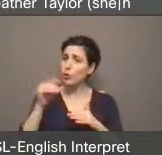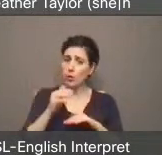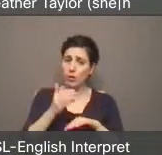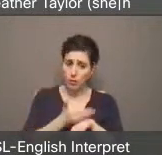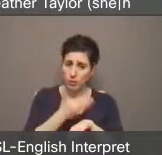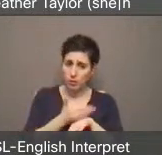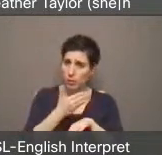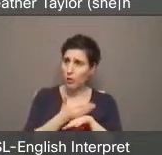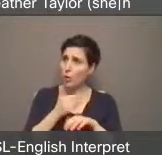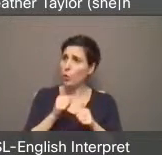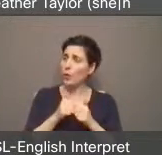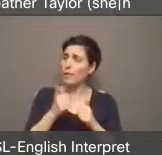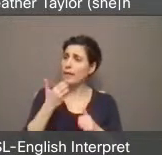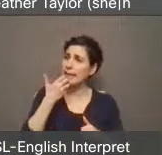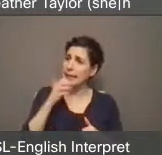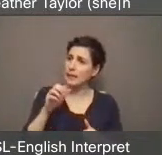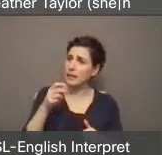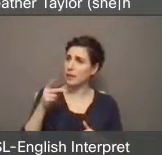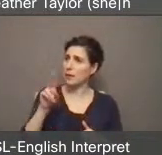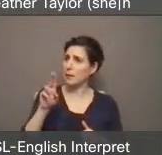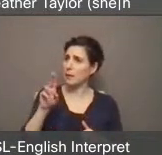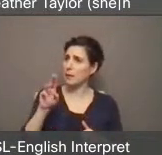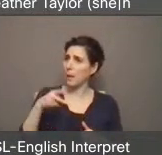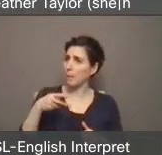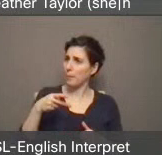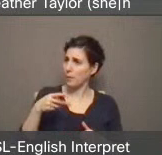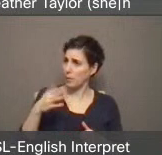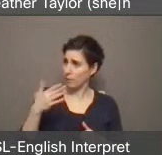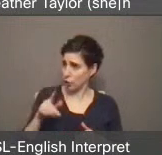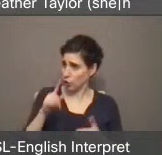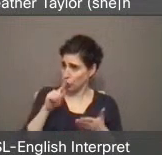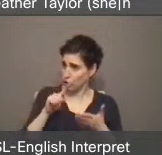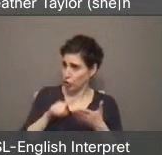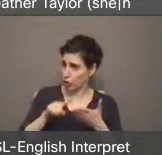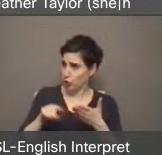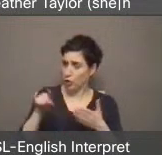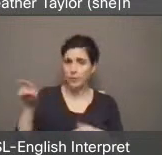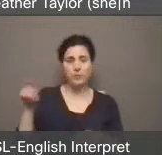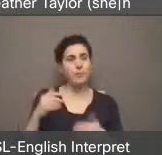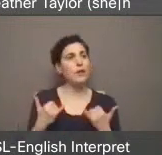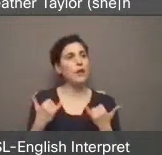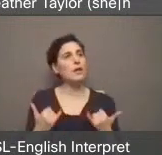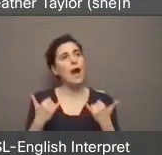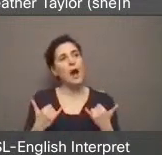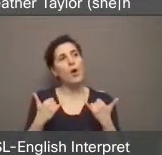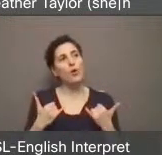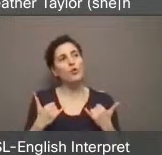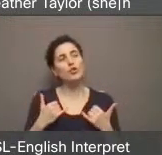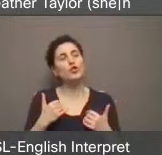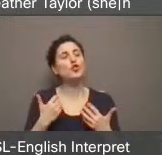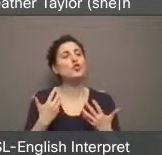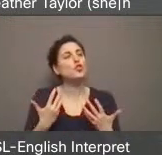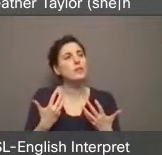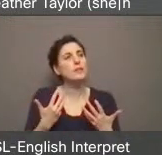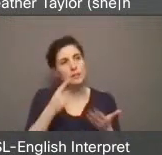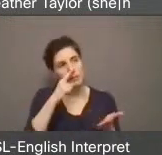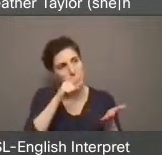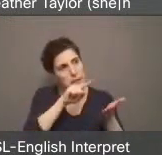With a heat pump instead of a gas furnace. We're just trying to select the